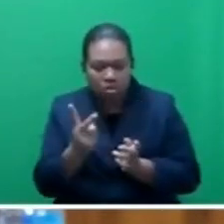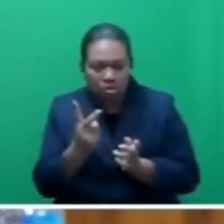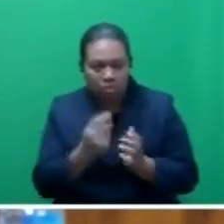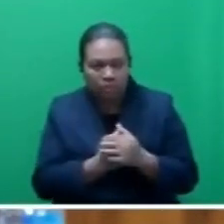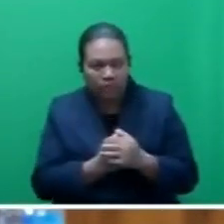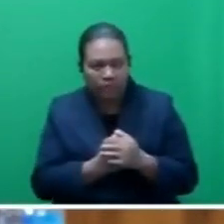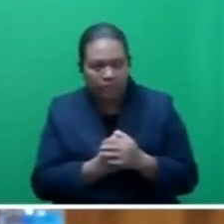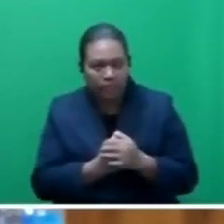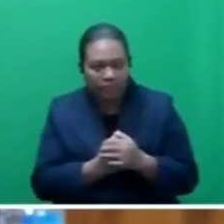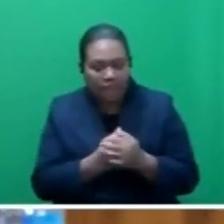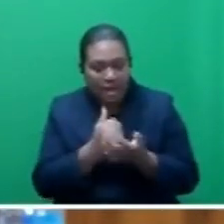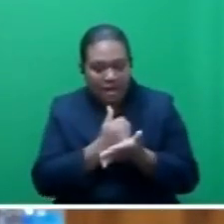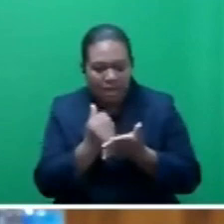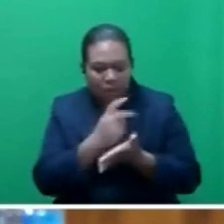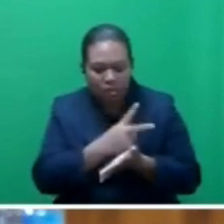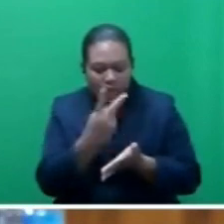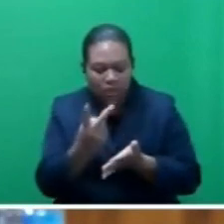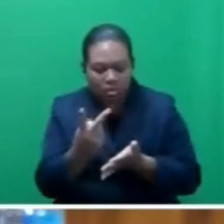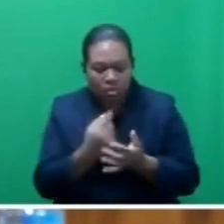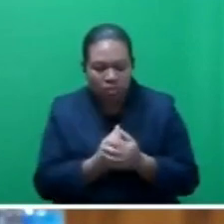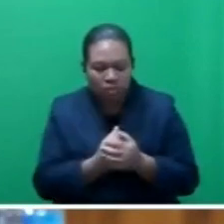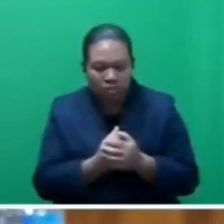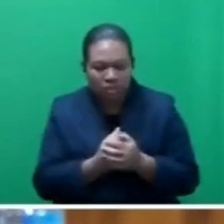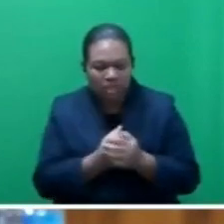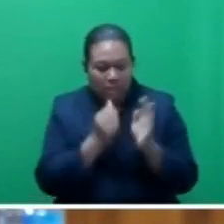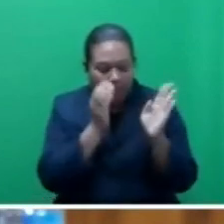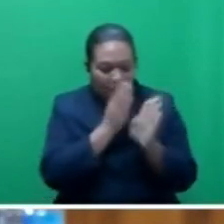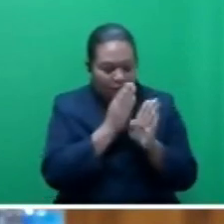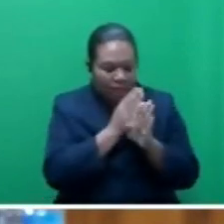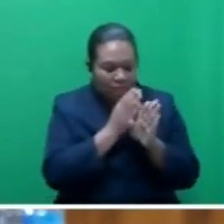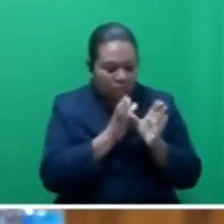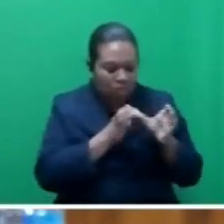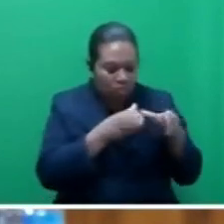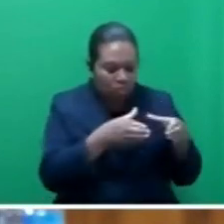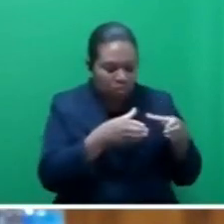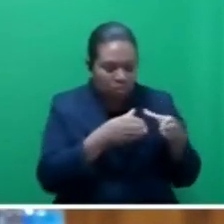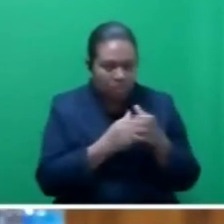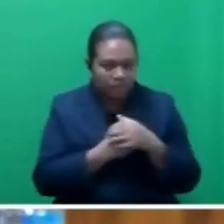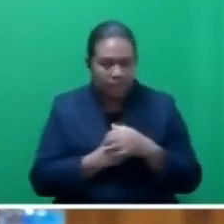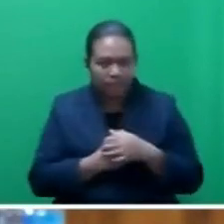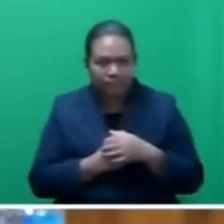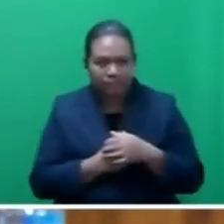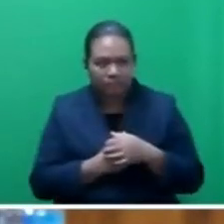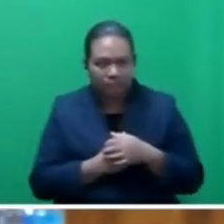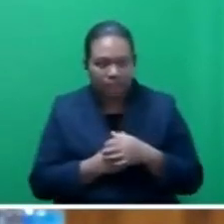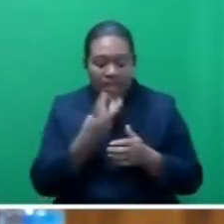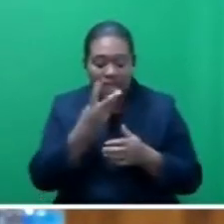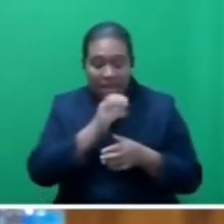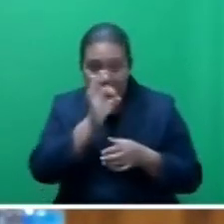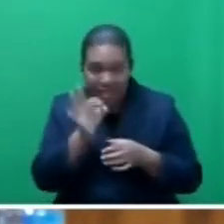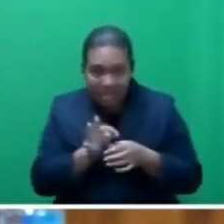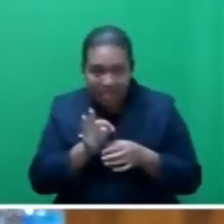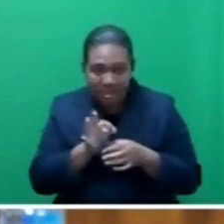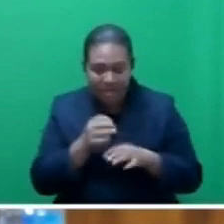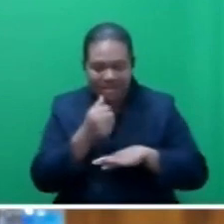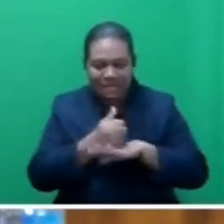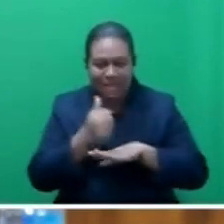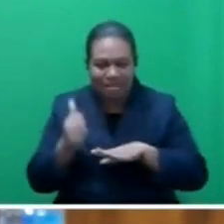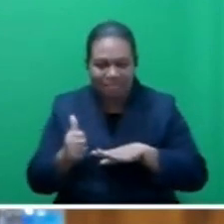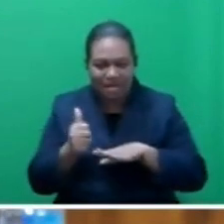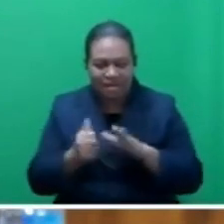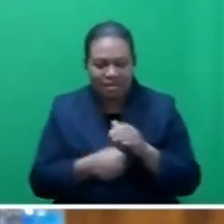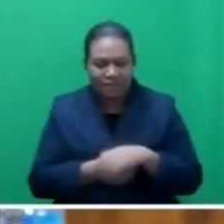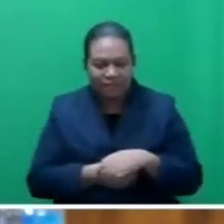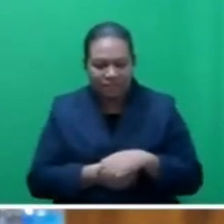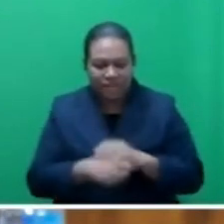The good thing is that 13 per cent of that is private sector driven. And about 3 per cent is the government. We want growth